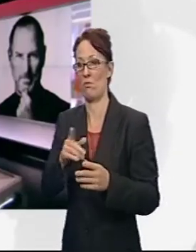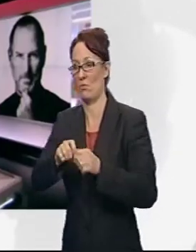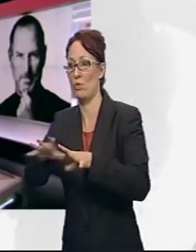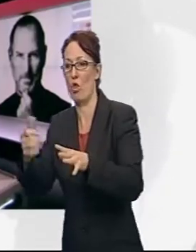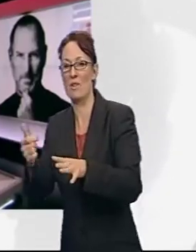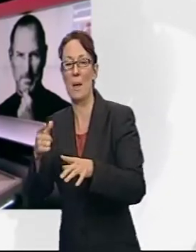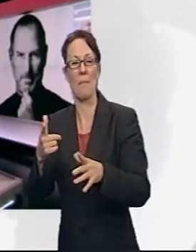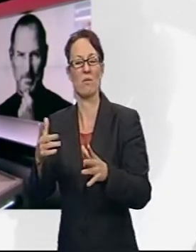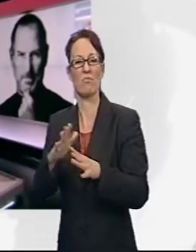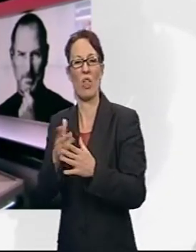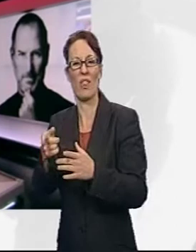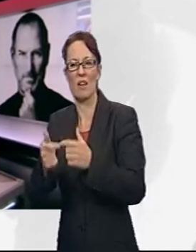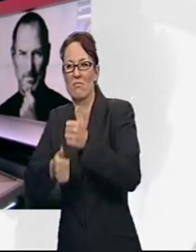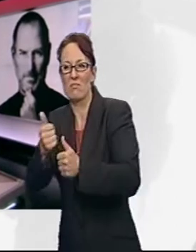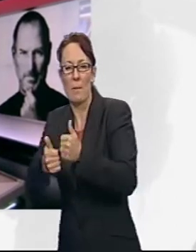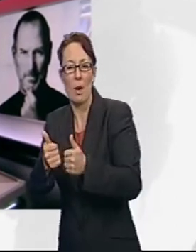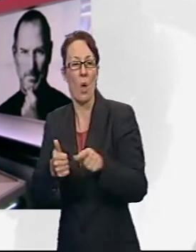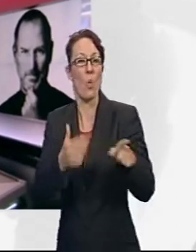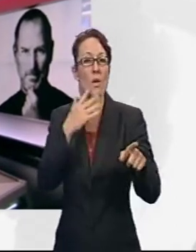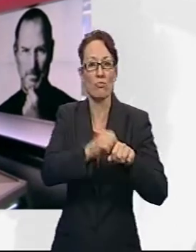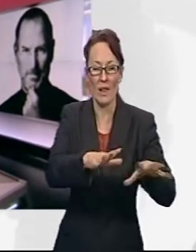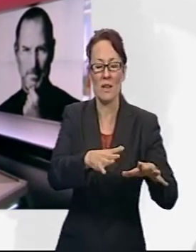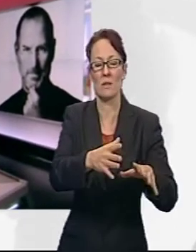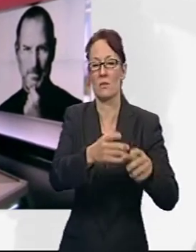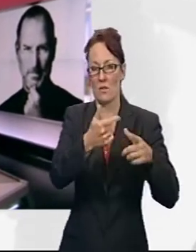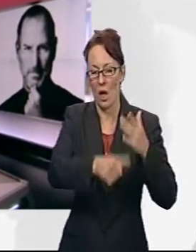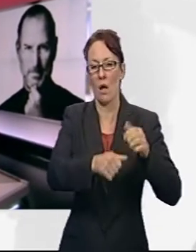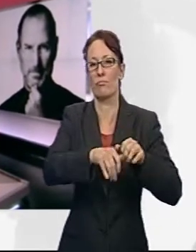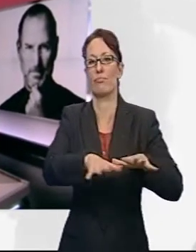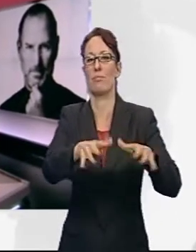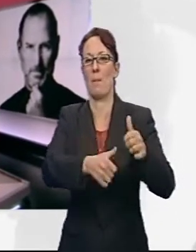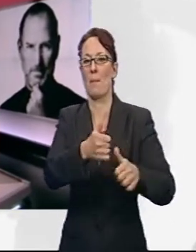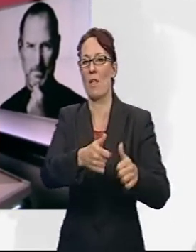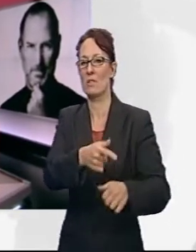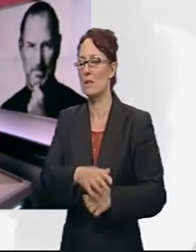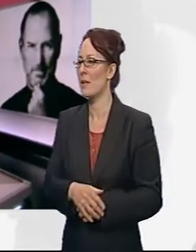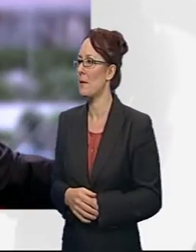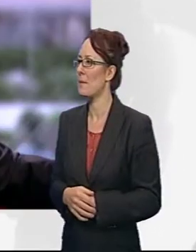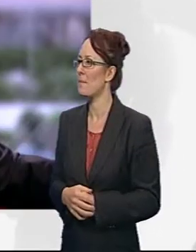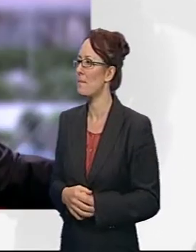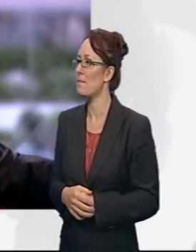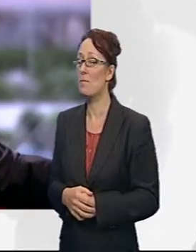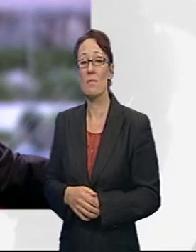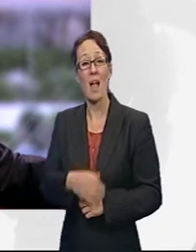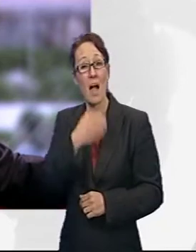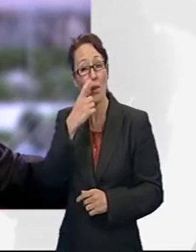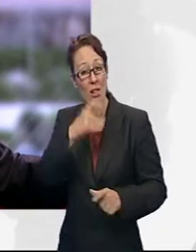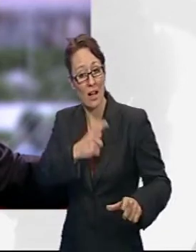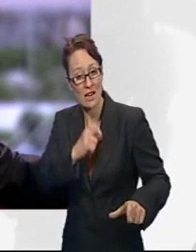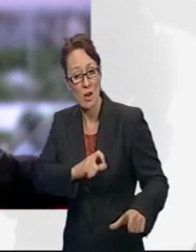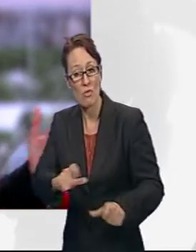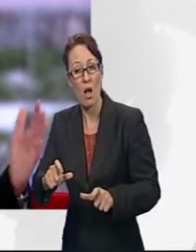can Apple continue to produce products like this without Steve Jobs at the helm well I think it can for a while